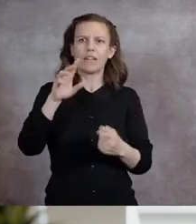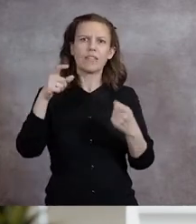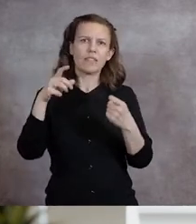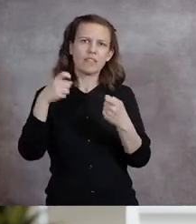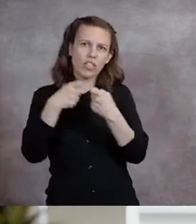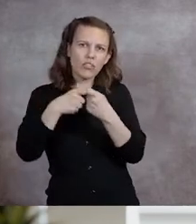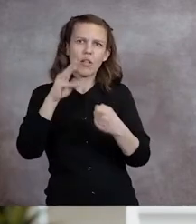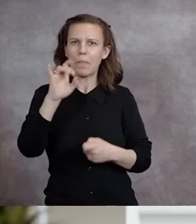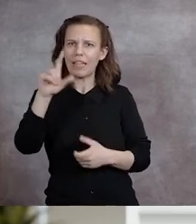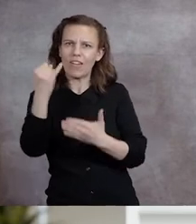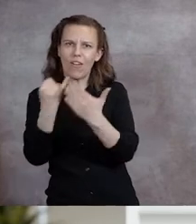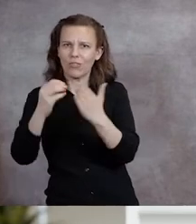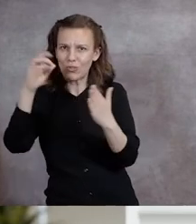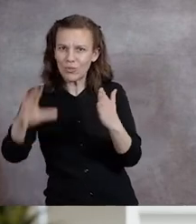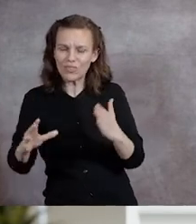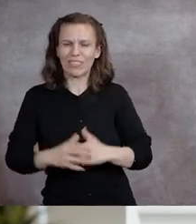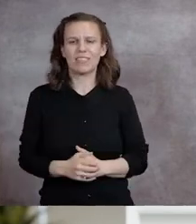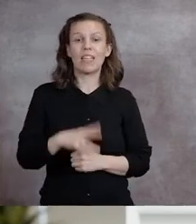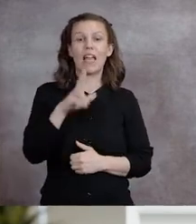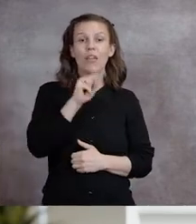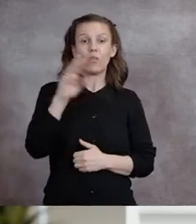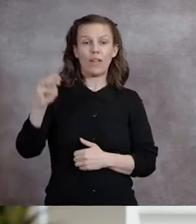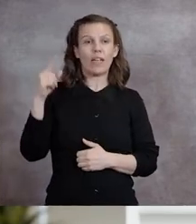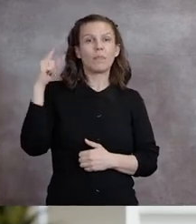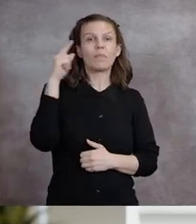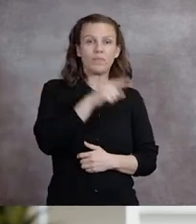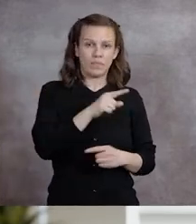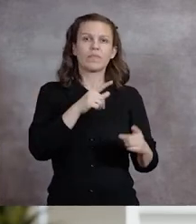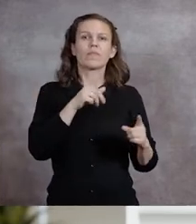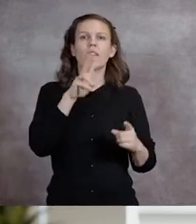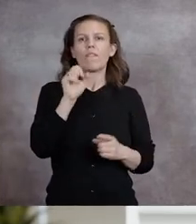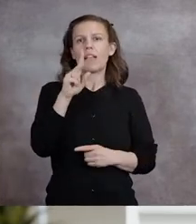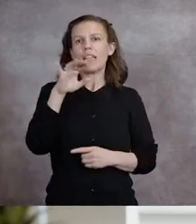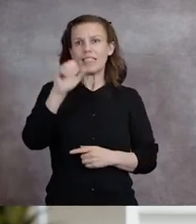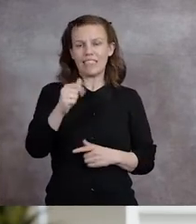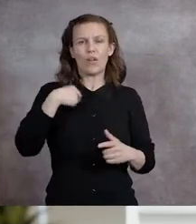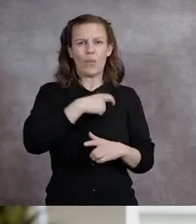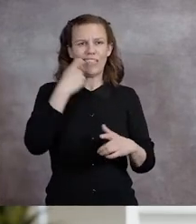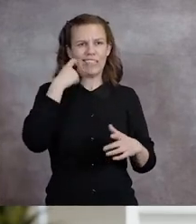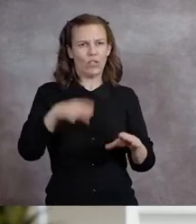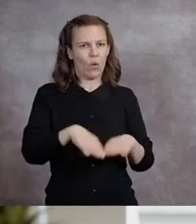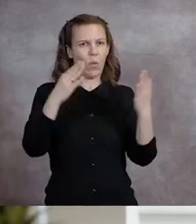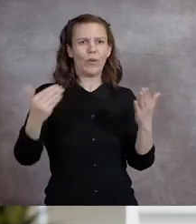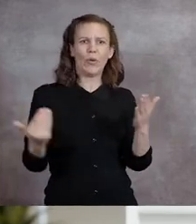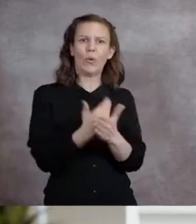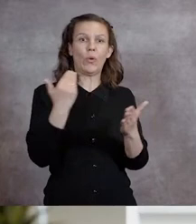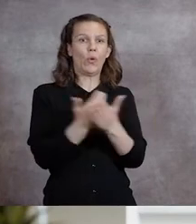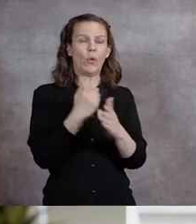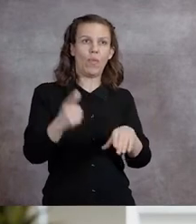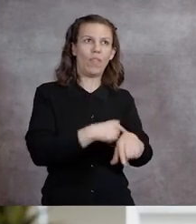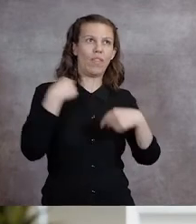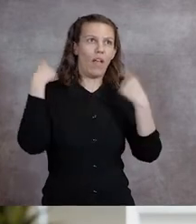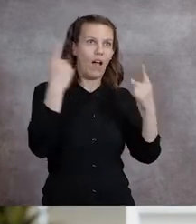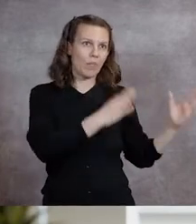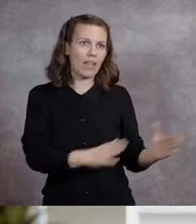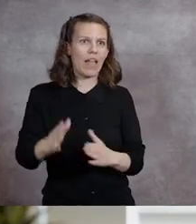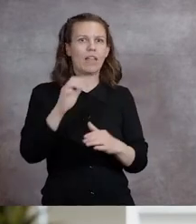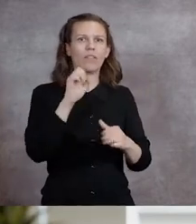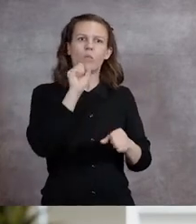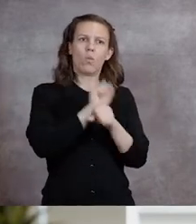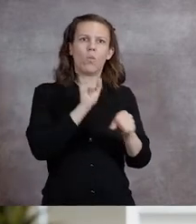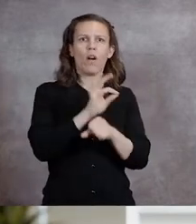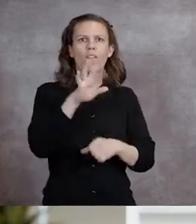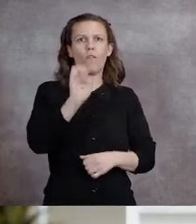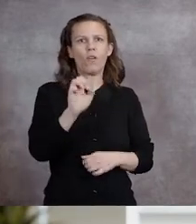campus, we were thrilled to open the new and long-planned 18,850 square foot workforce training center,